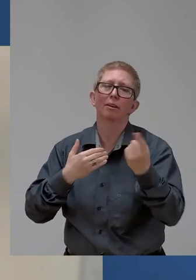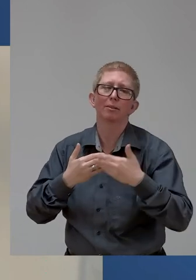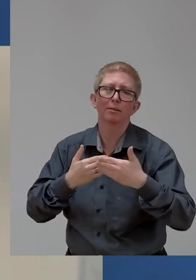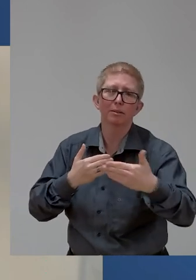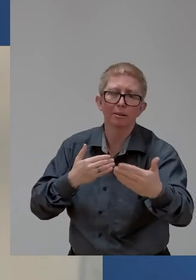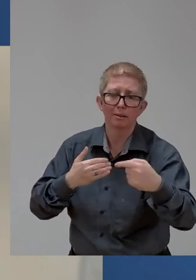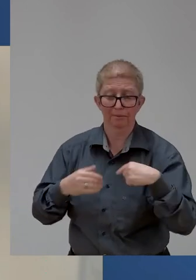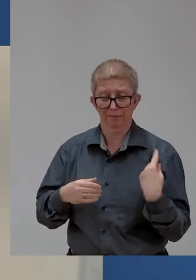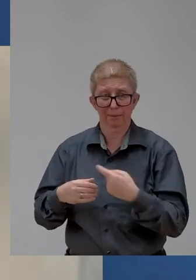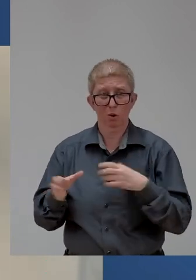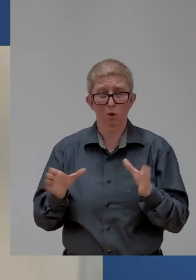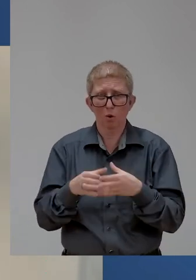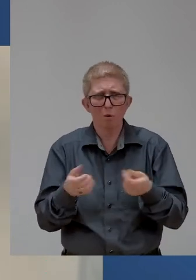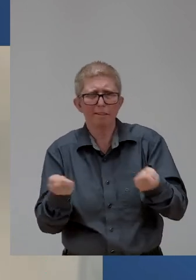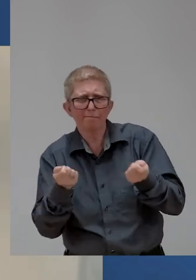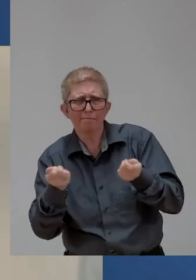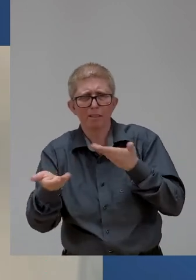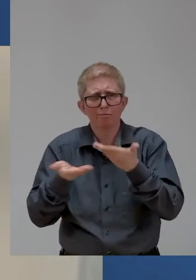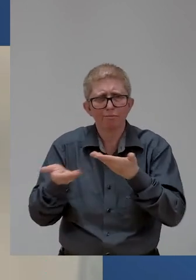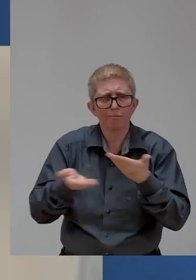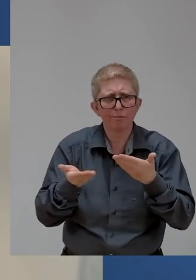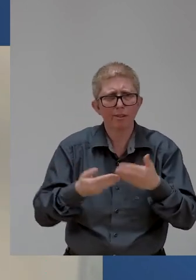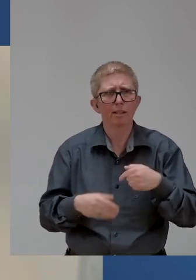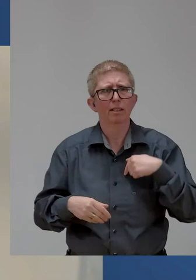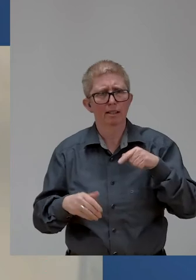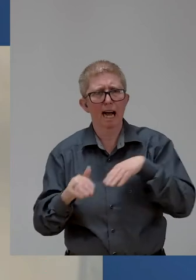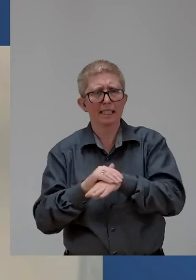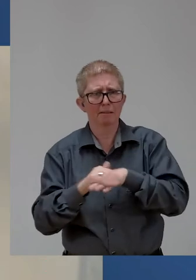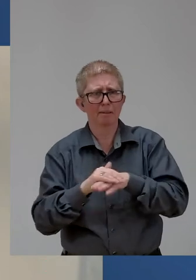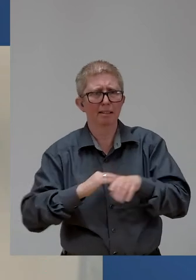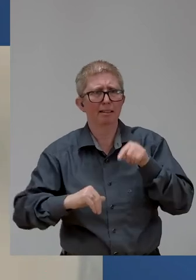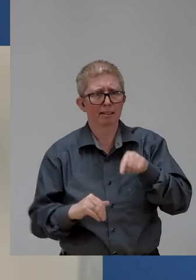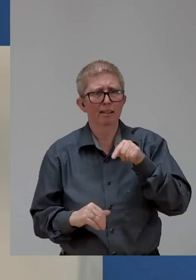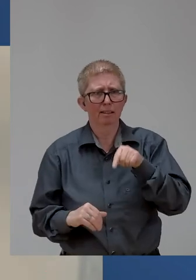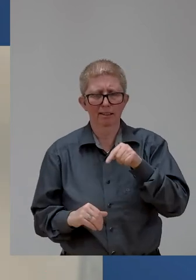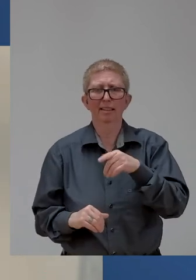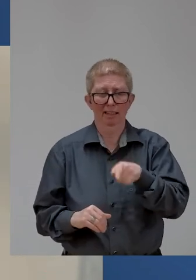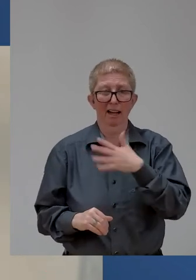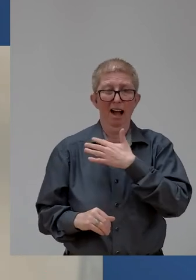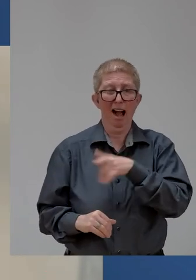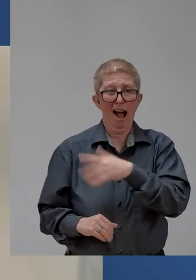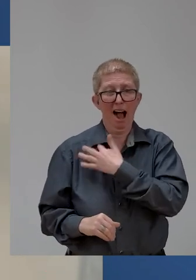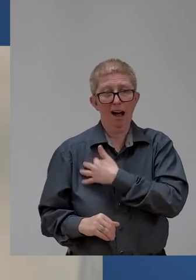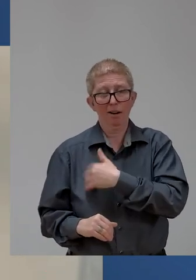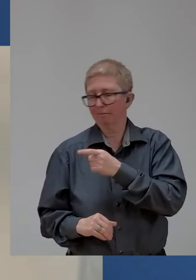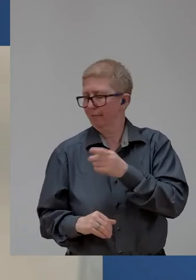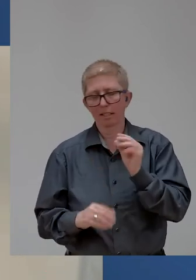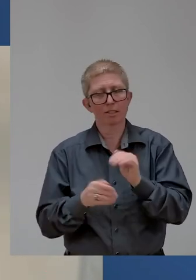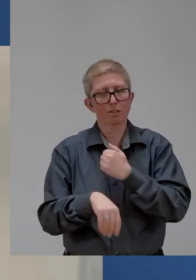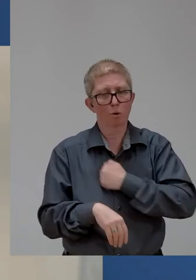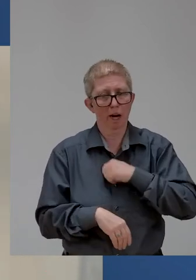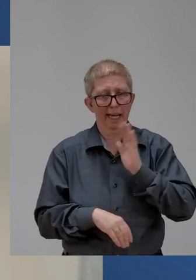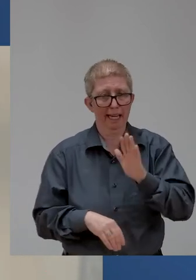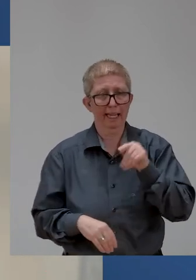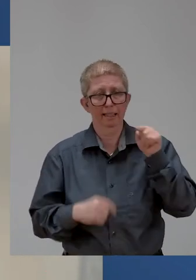the of Korea on Antigua and Barbuda have enabled UN member states to challenge physical and digital accessibility from a first-hand